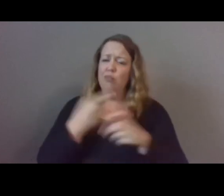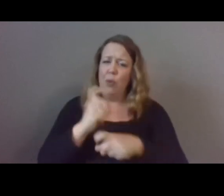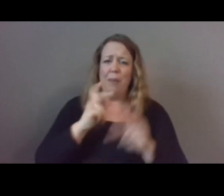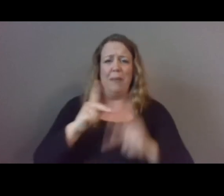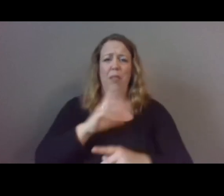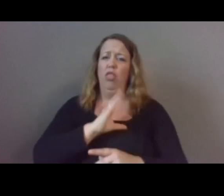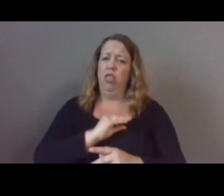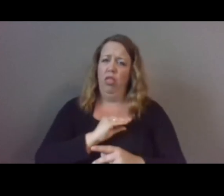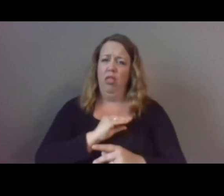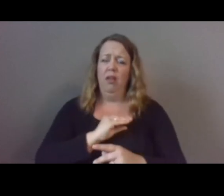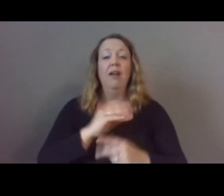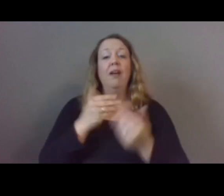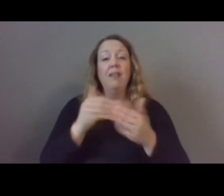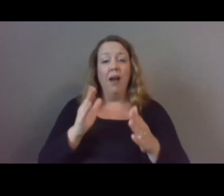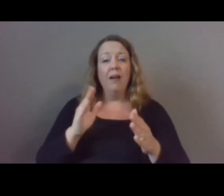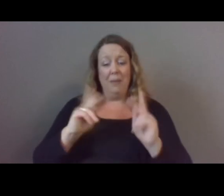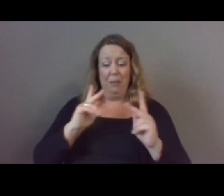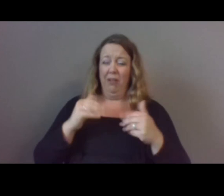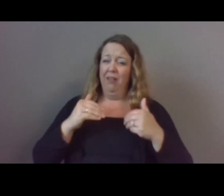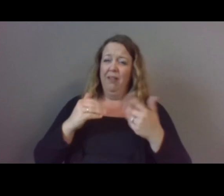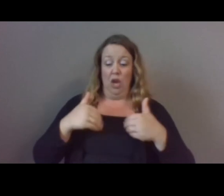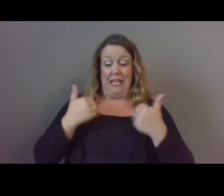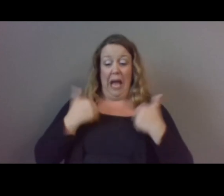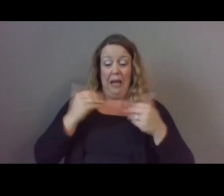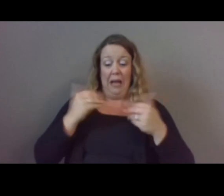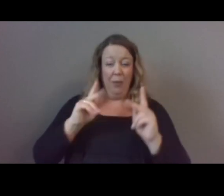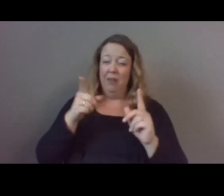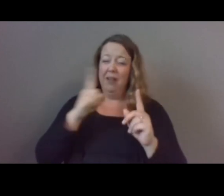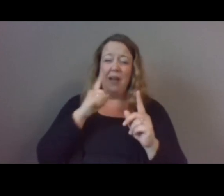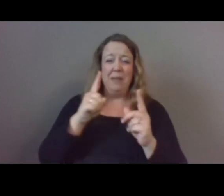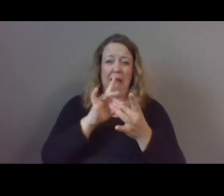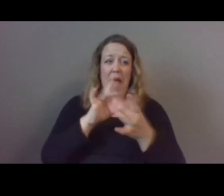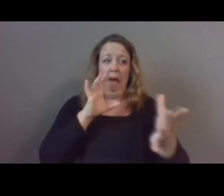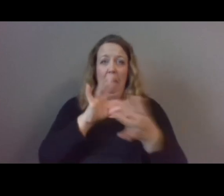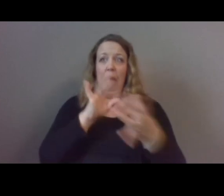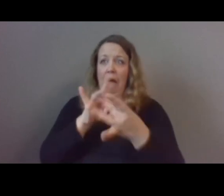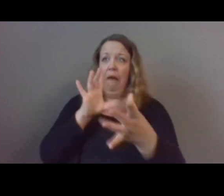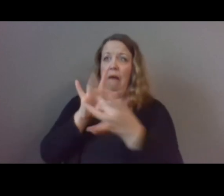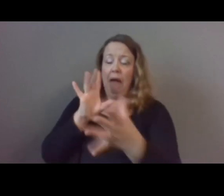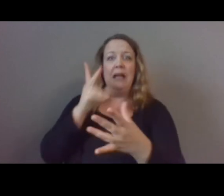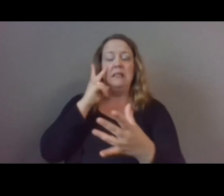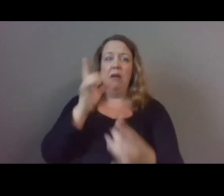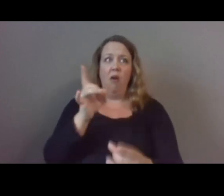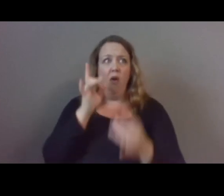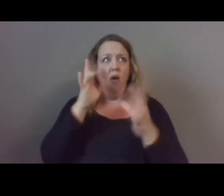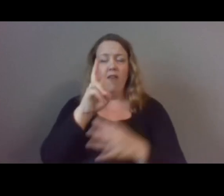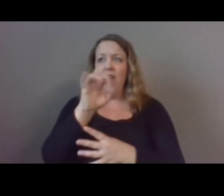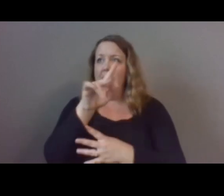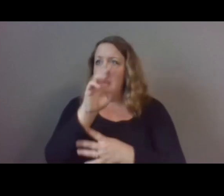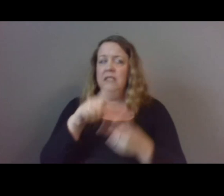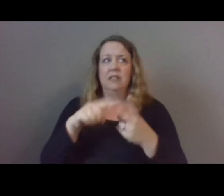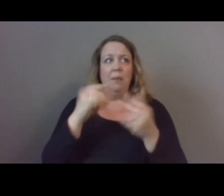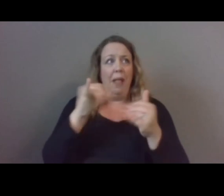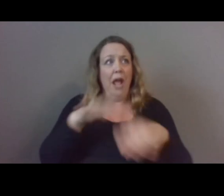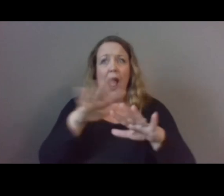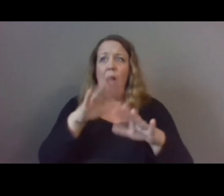been separated from crucial support networks and seen horrifying upticks in violence at schools, at playgrounds, and